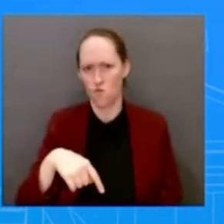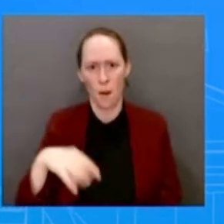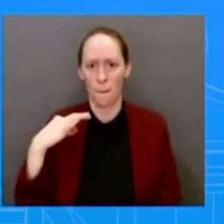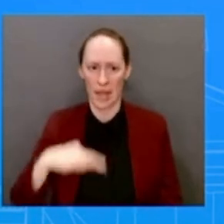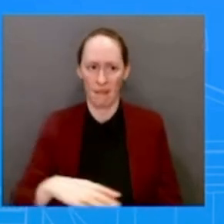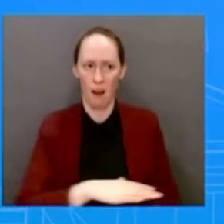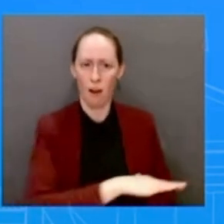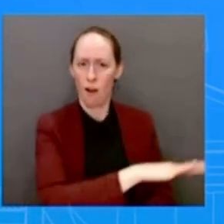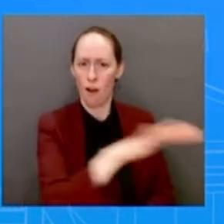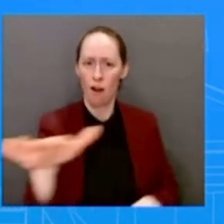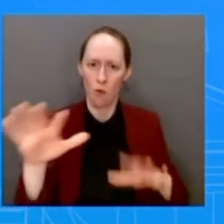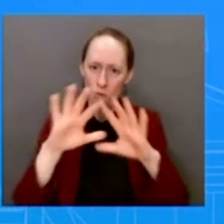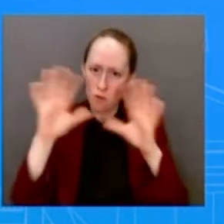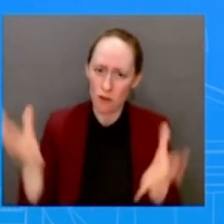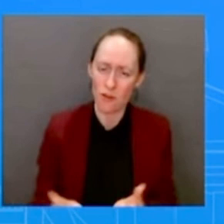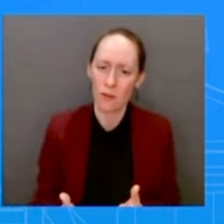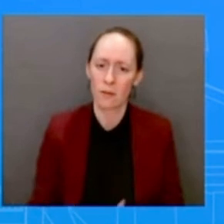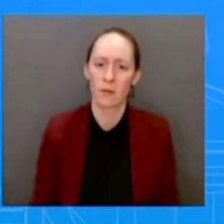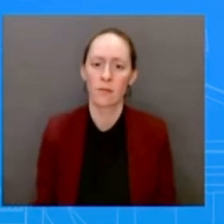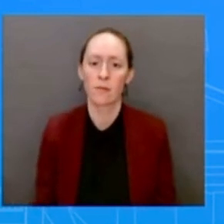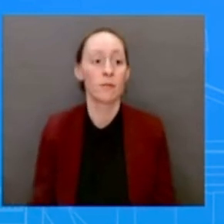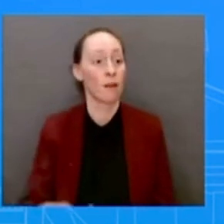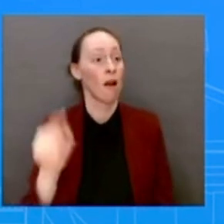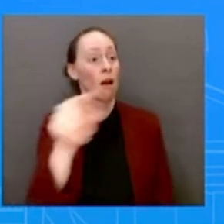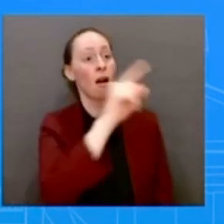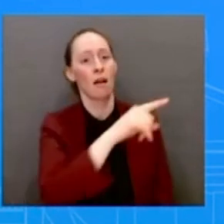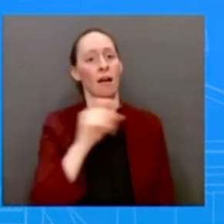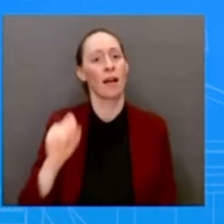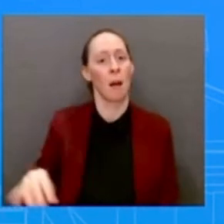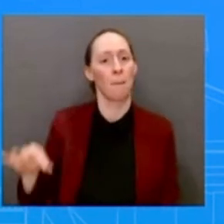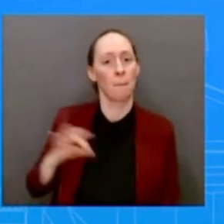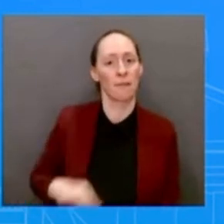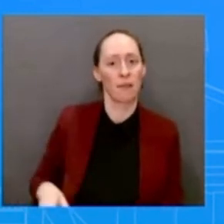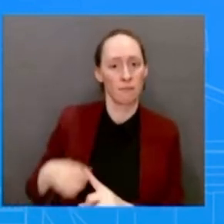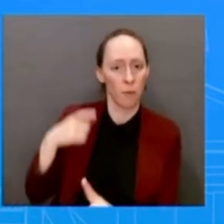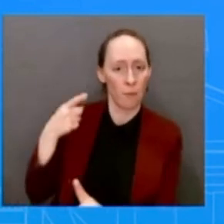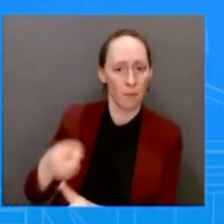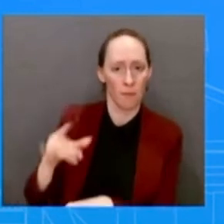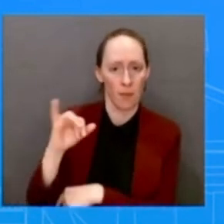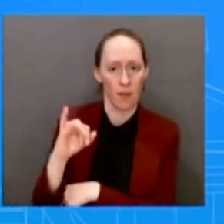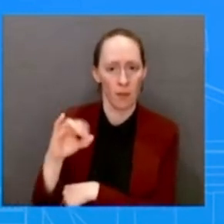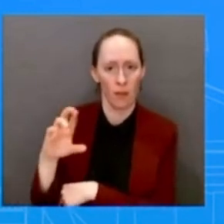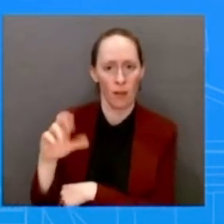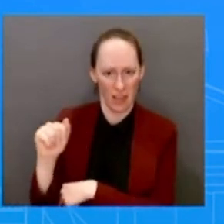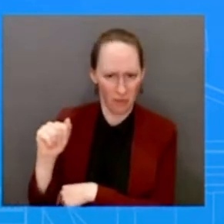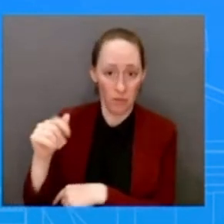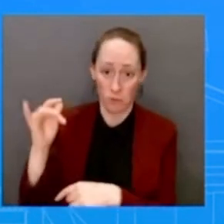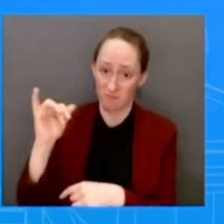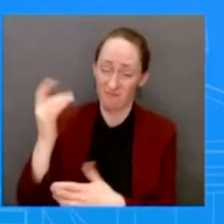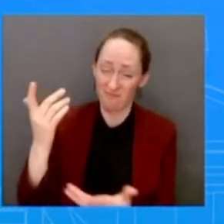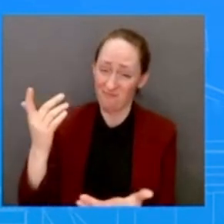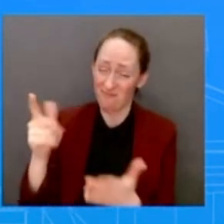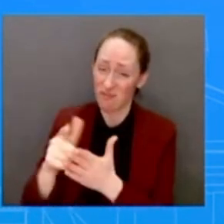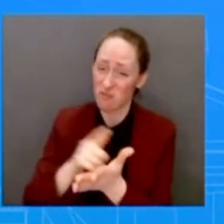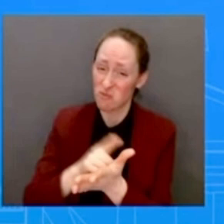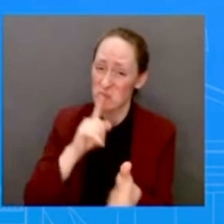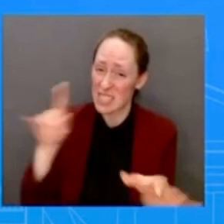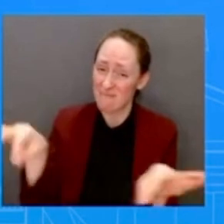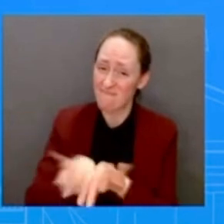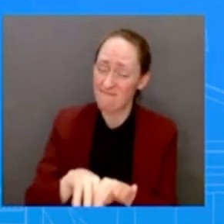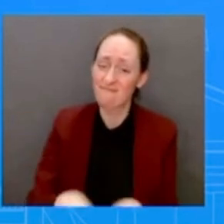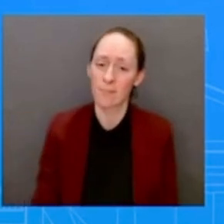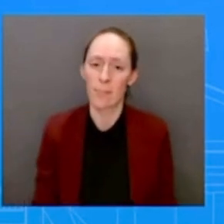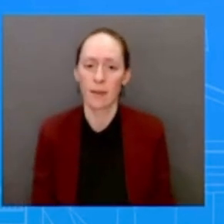That's how we see this important law that the President clearly fought tooth and nail for. And it's going to go further and